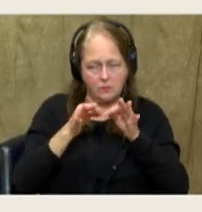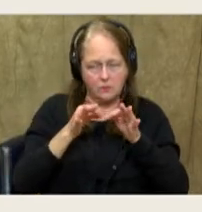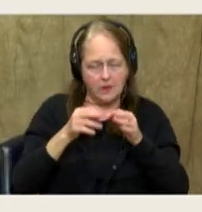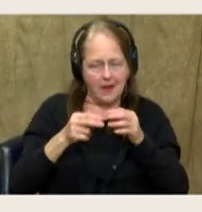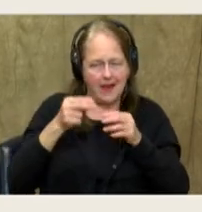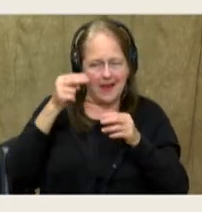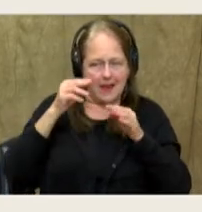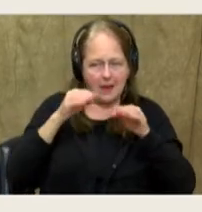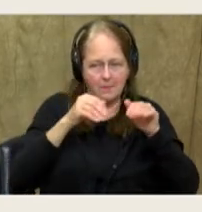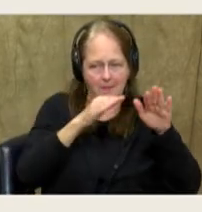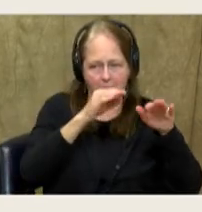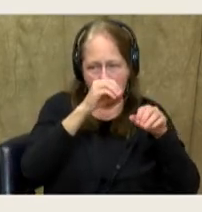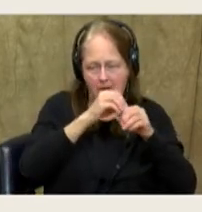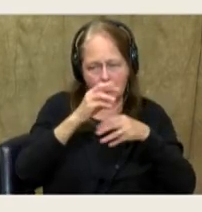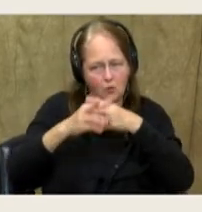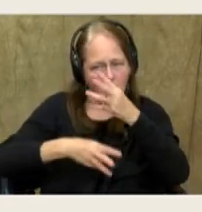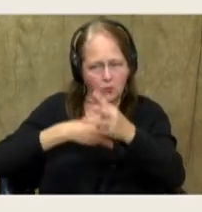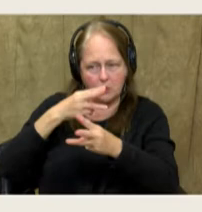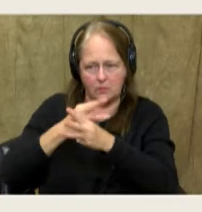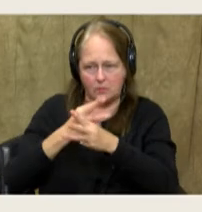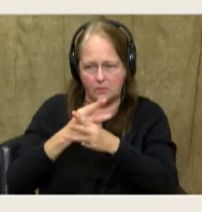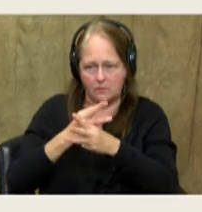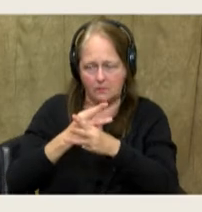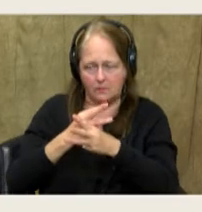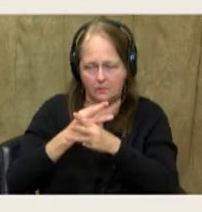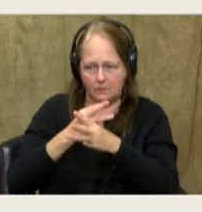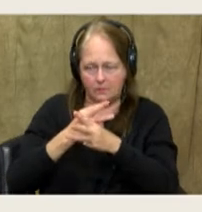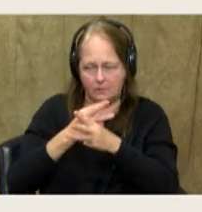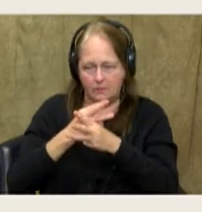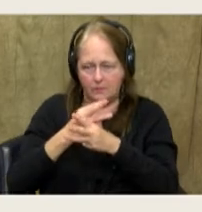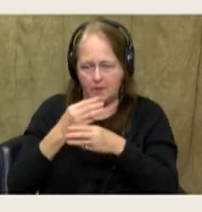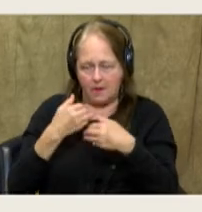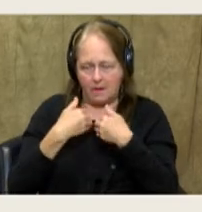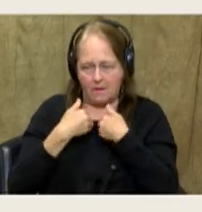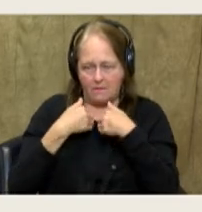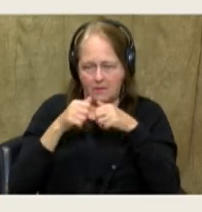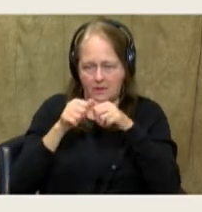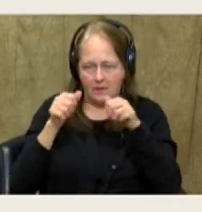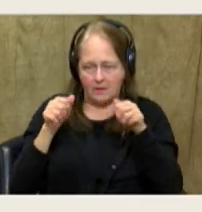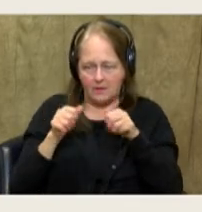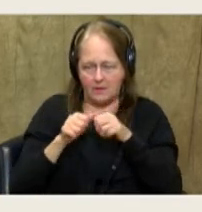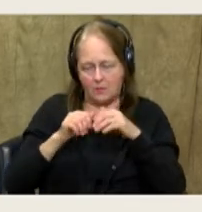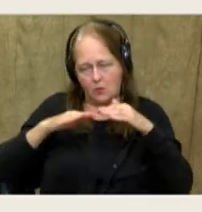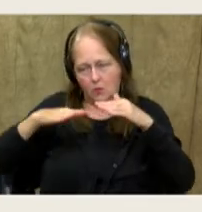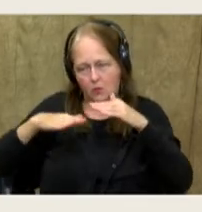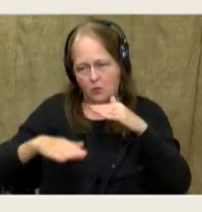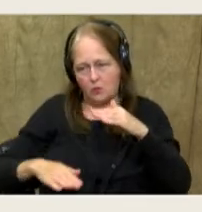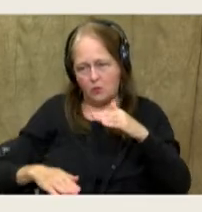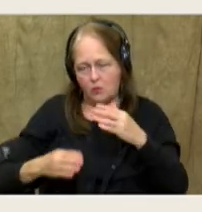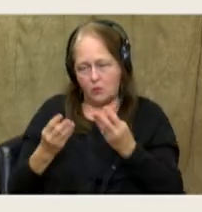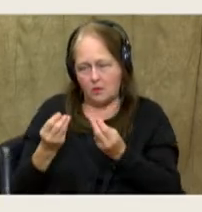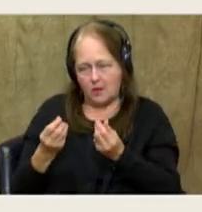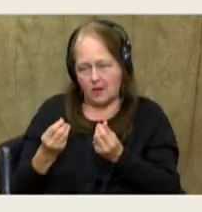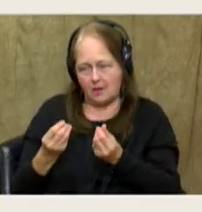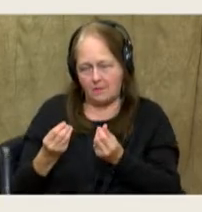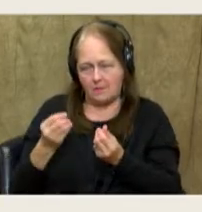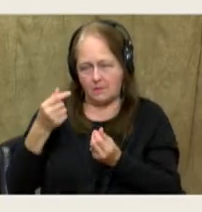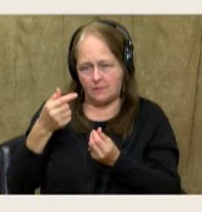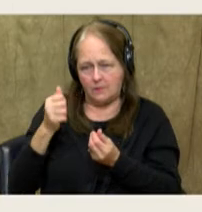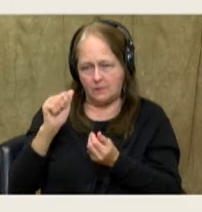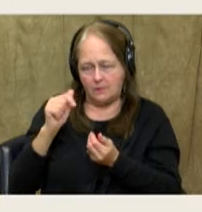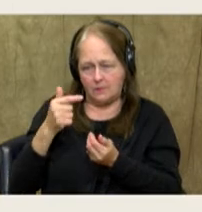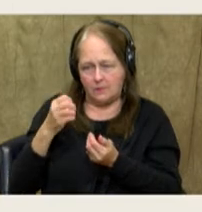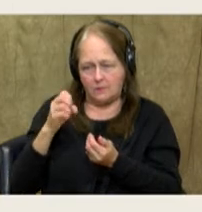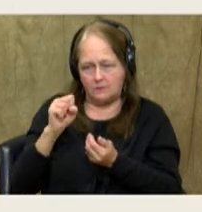highest mountain range in the world. We also have an area of low-lying land, which is the Ganges